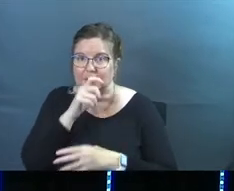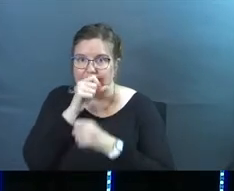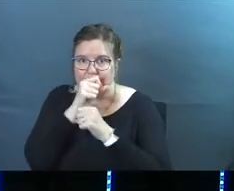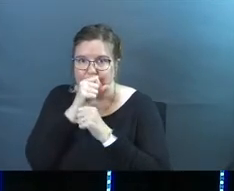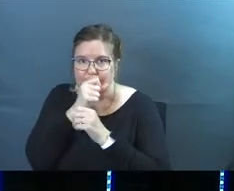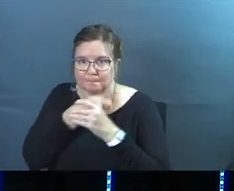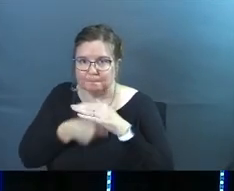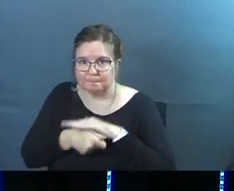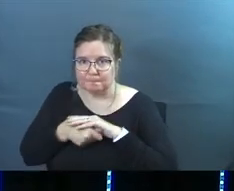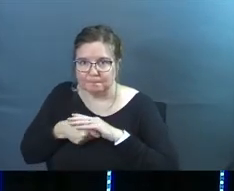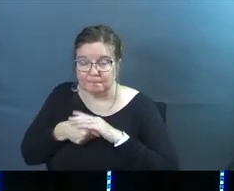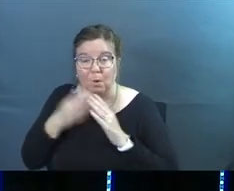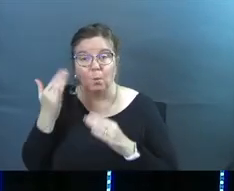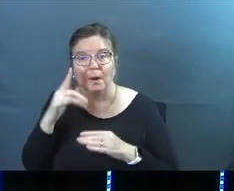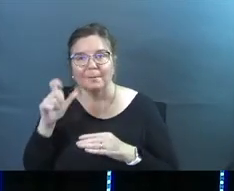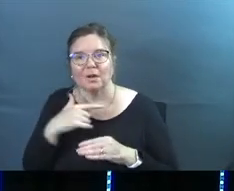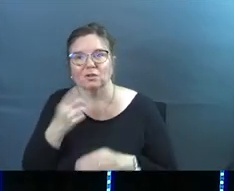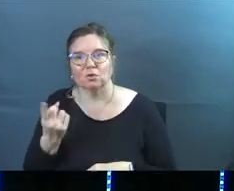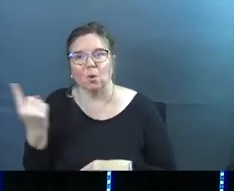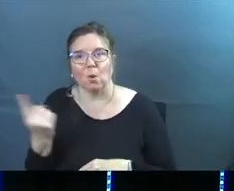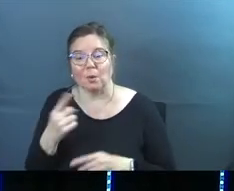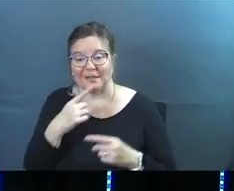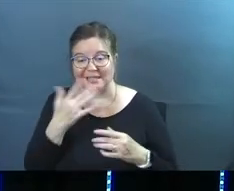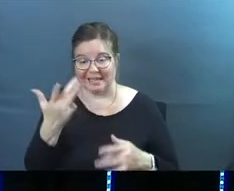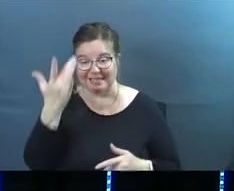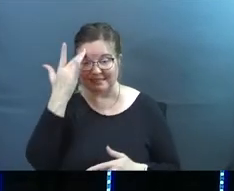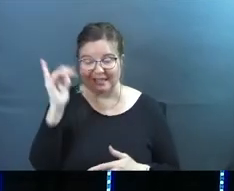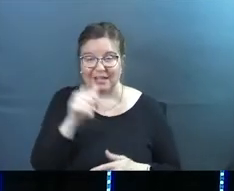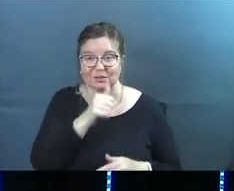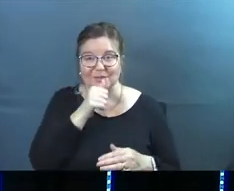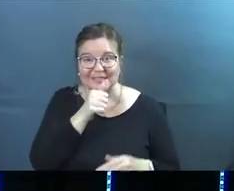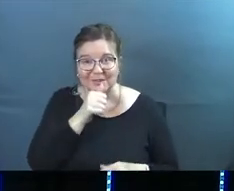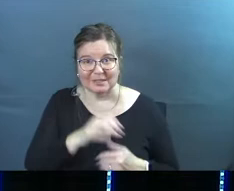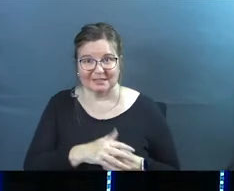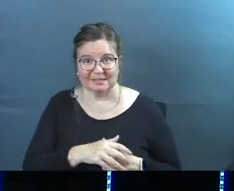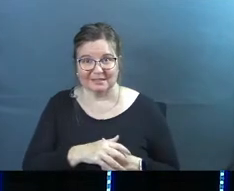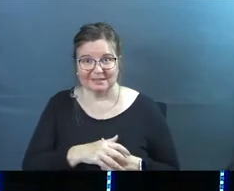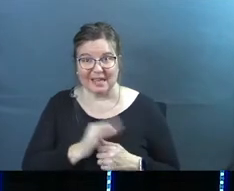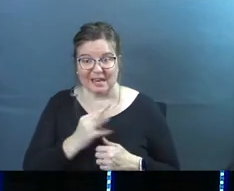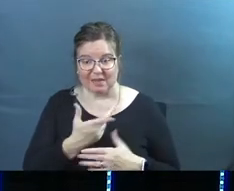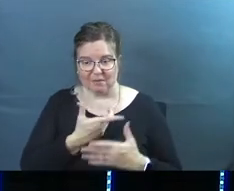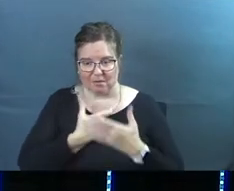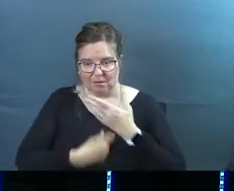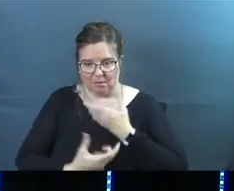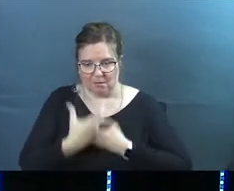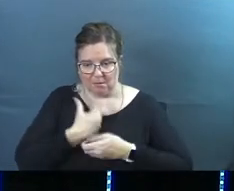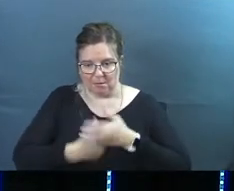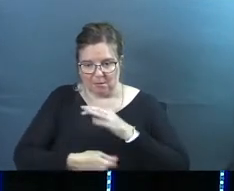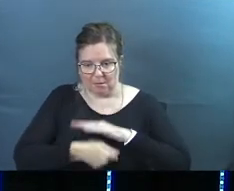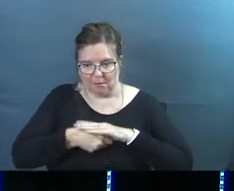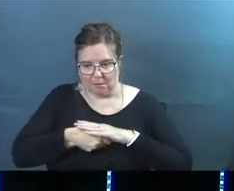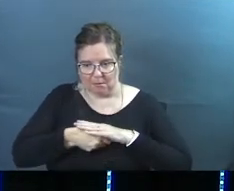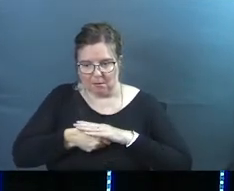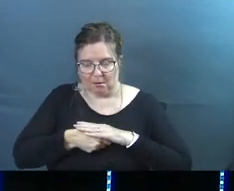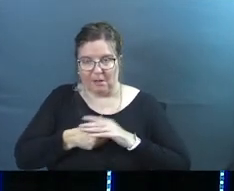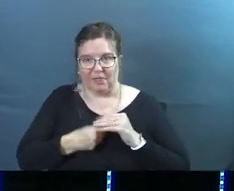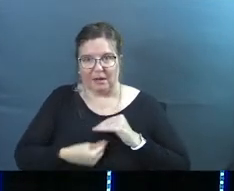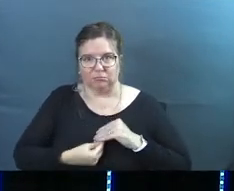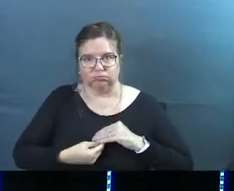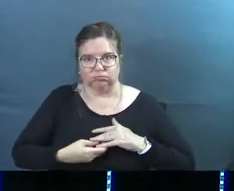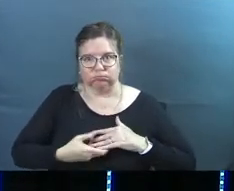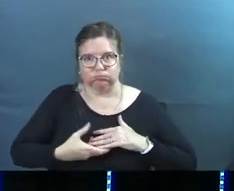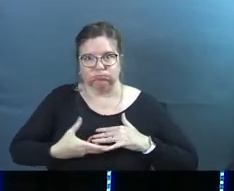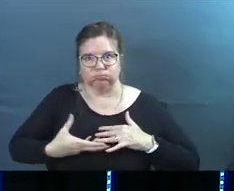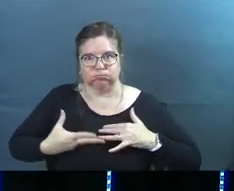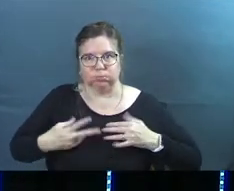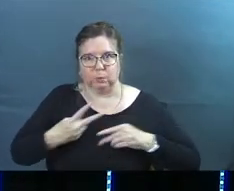dark corner. Why? Because you're only as sick as your secrets. And you don't keep your sin in a dark corner because that's where it grows. You bring it